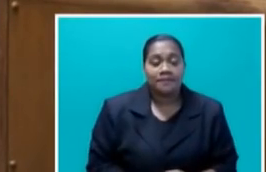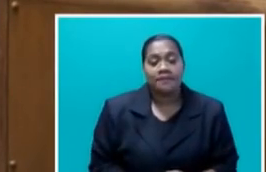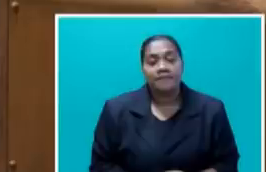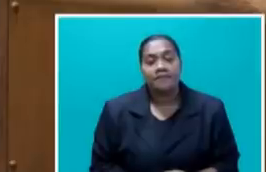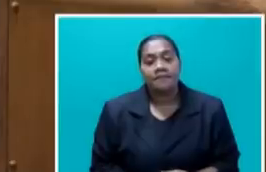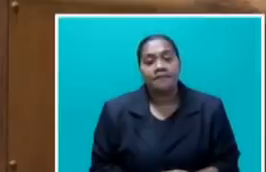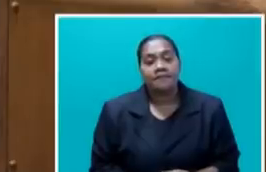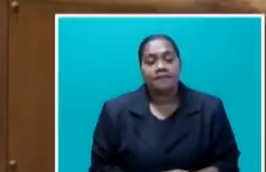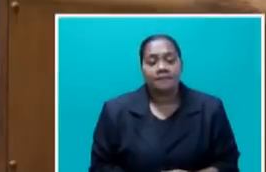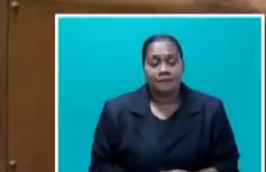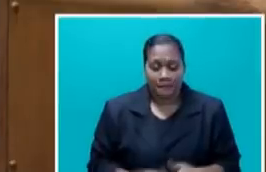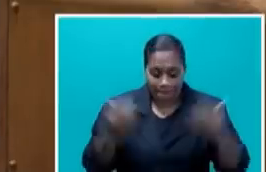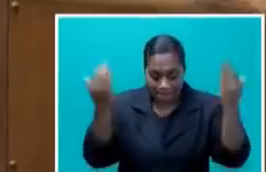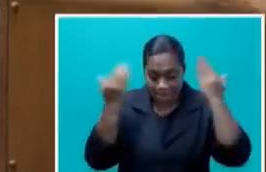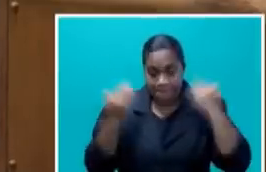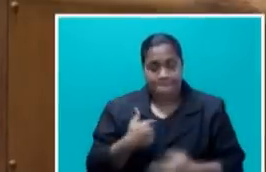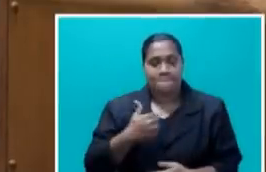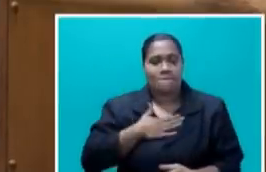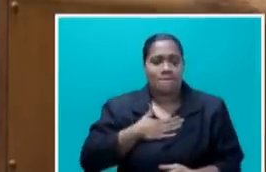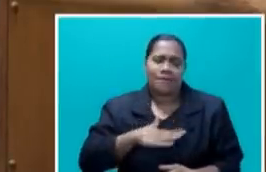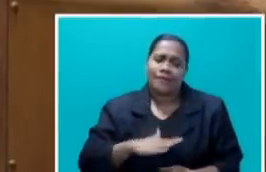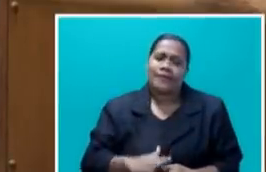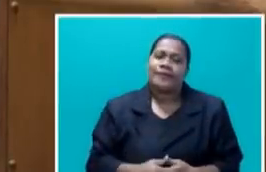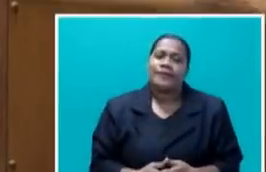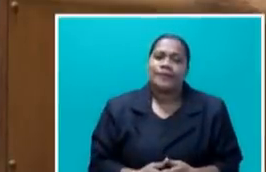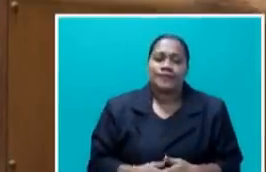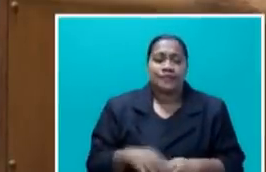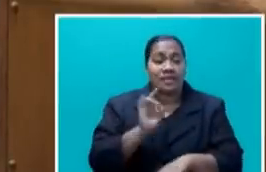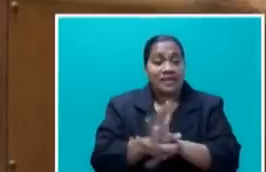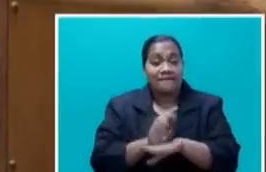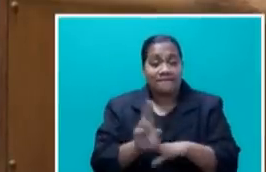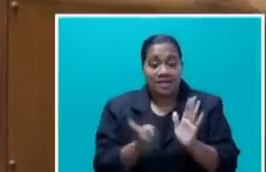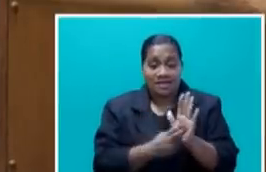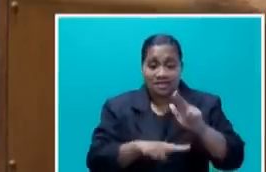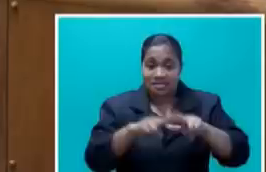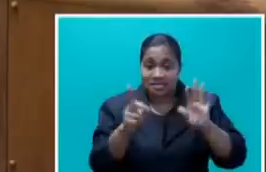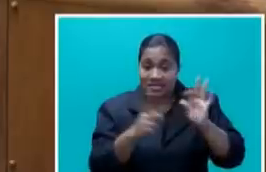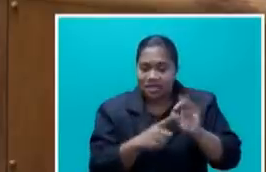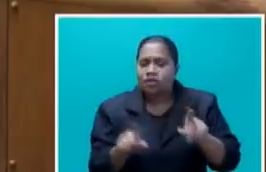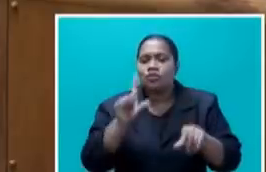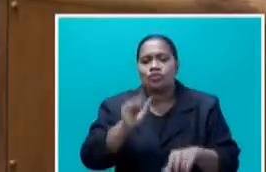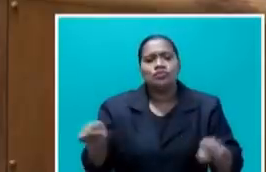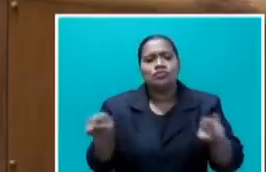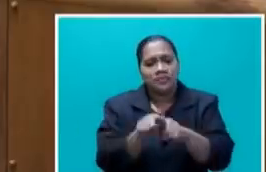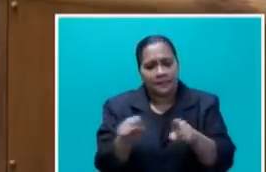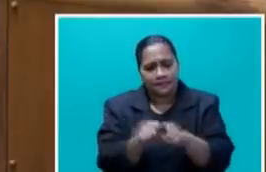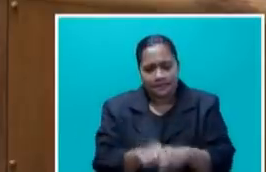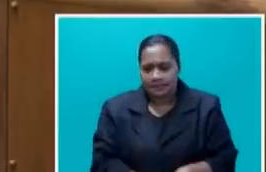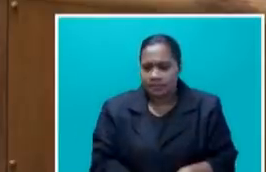And Mr Speaker, would also like to advise NFP to do the same. Make your submission